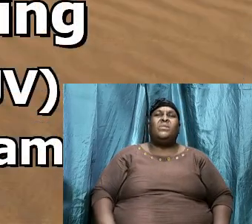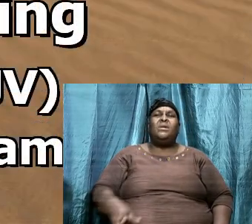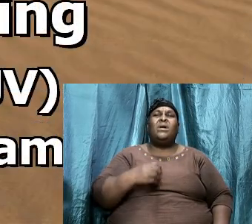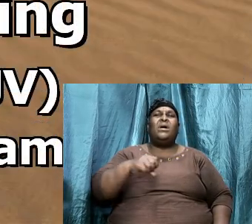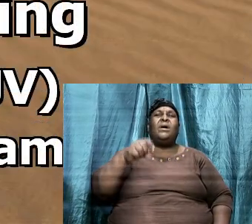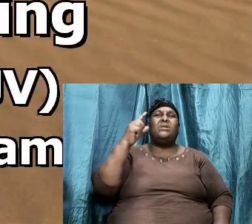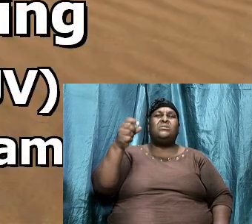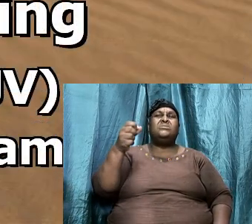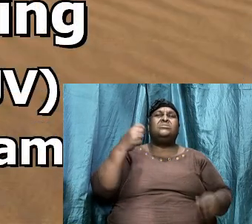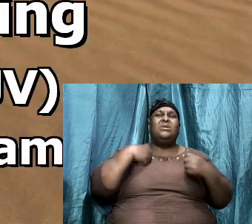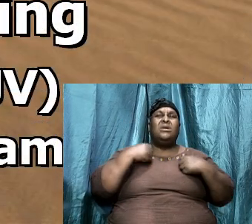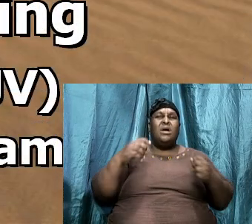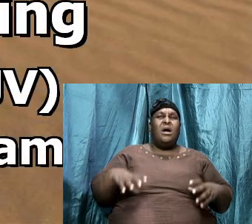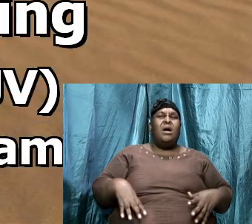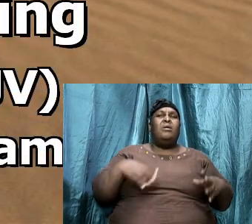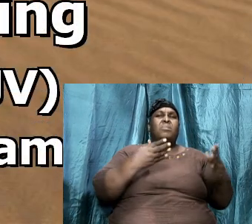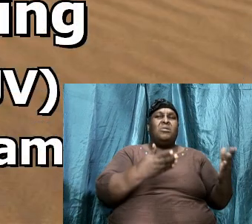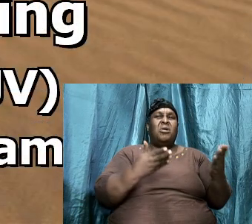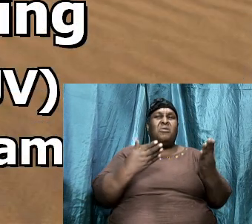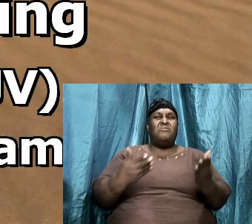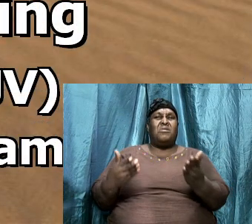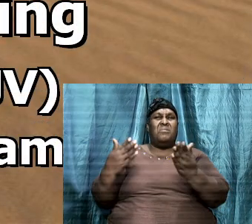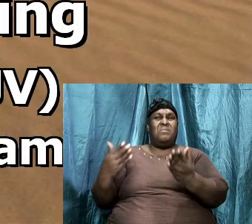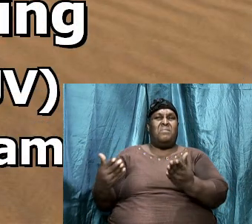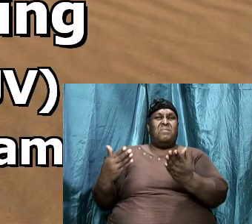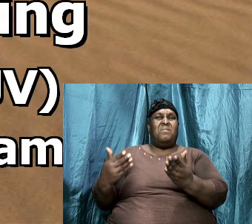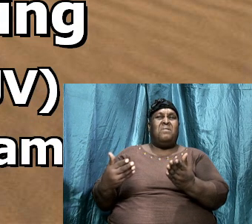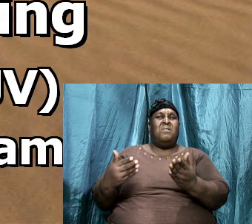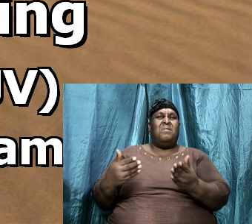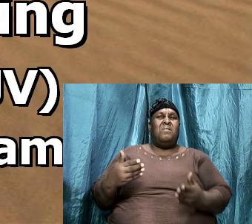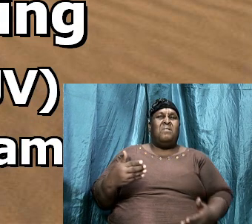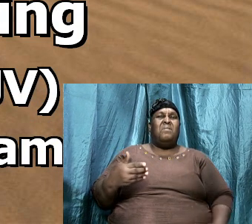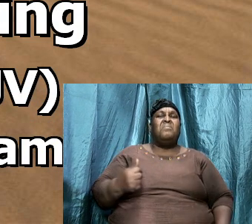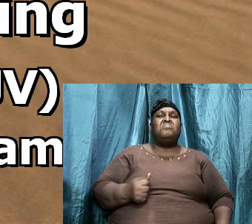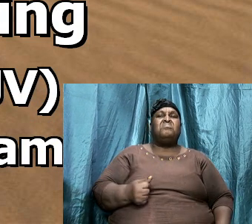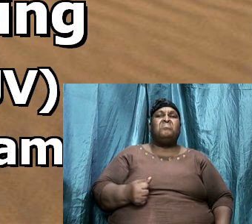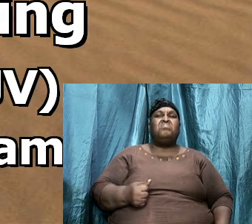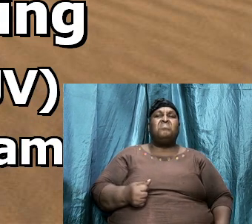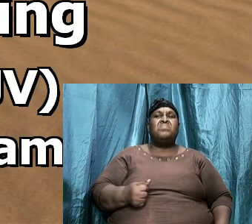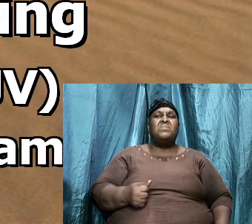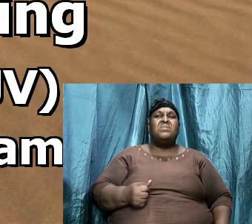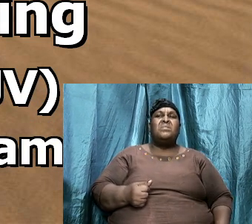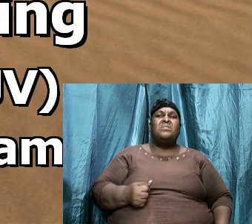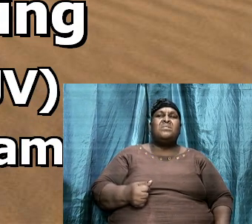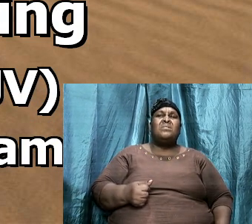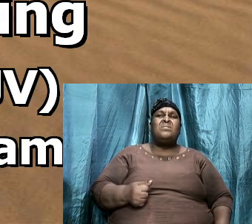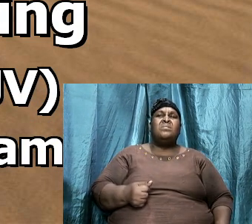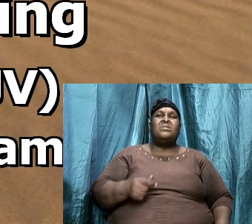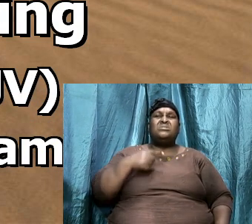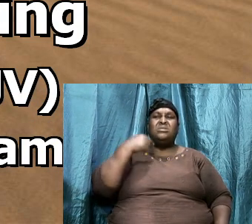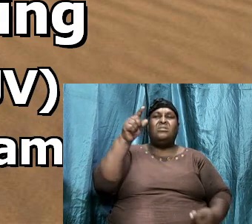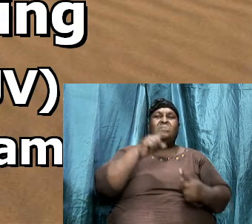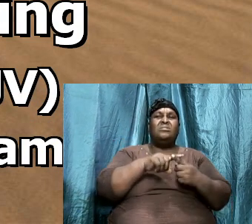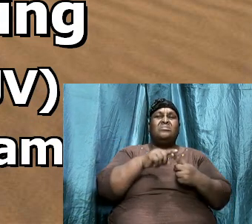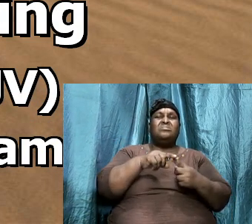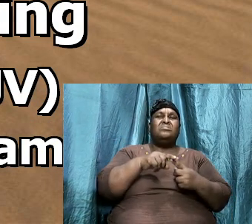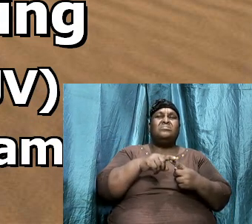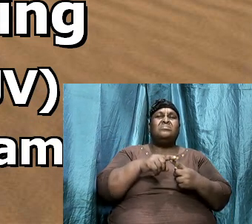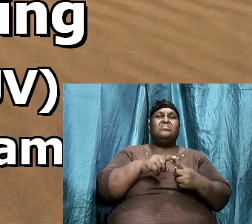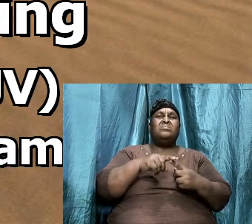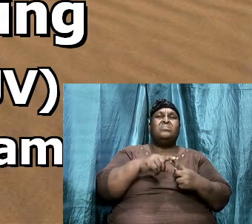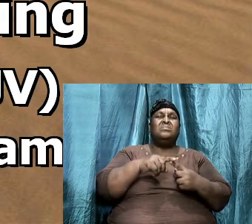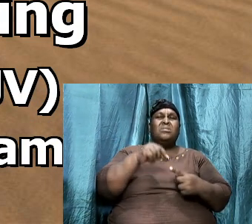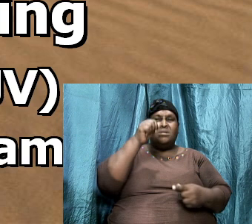and his armor bearer so this is two persons Jonathan and his armor bearer and his armor bearer said unto him